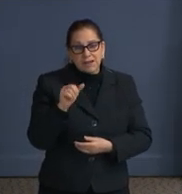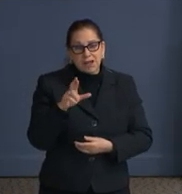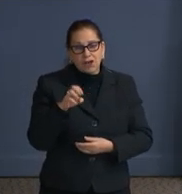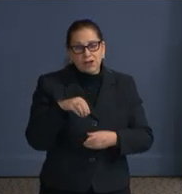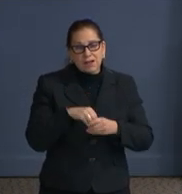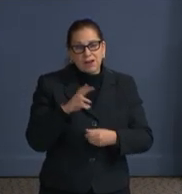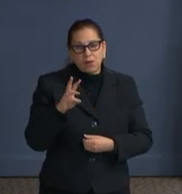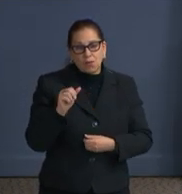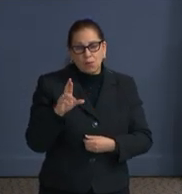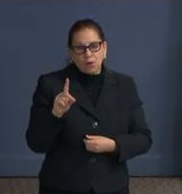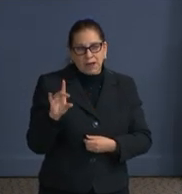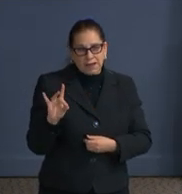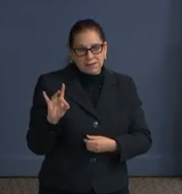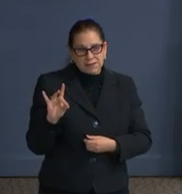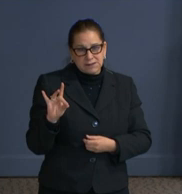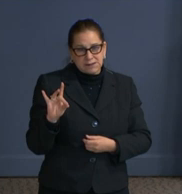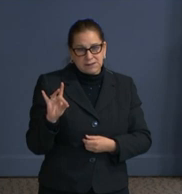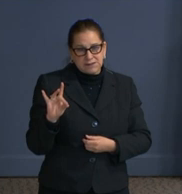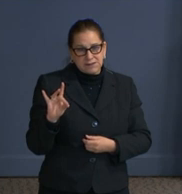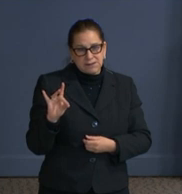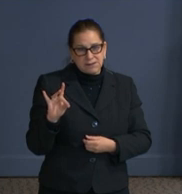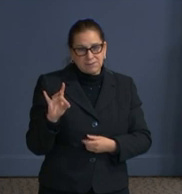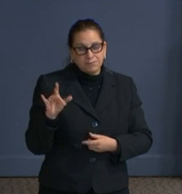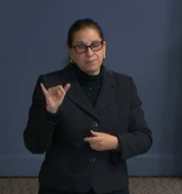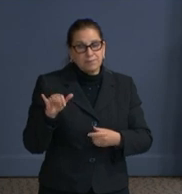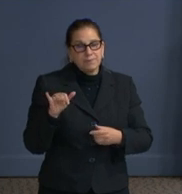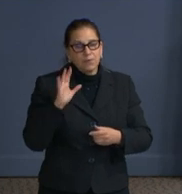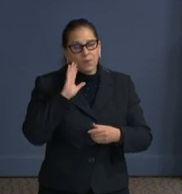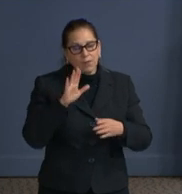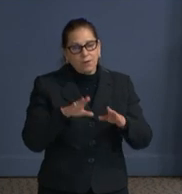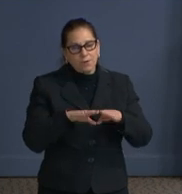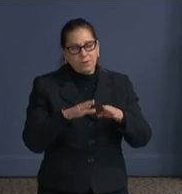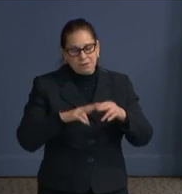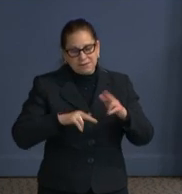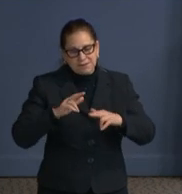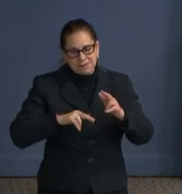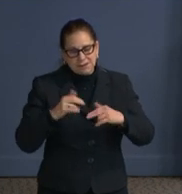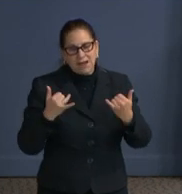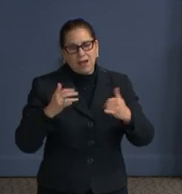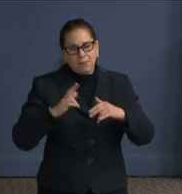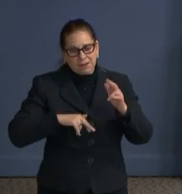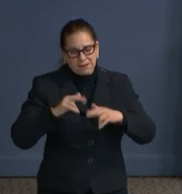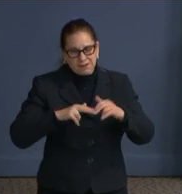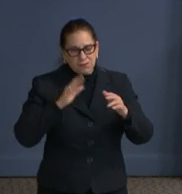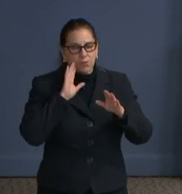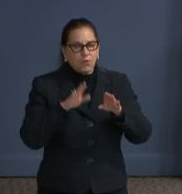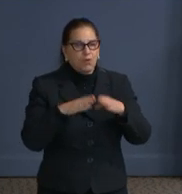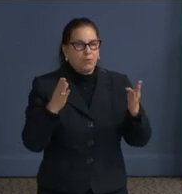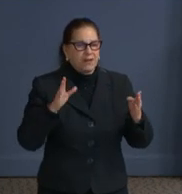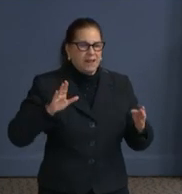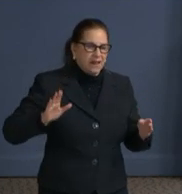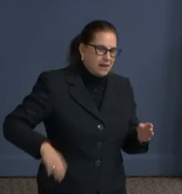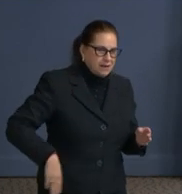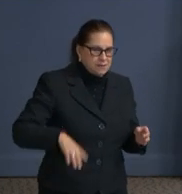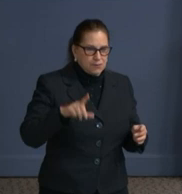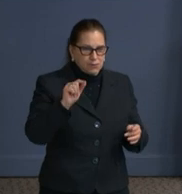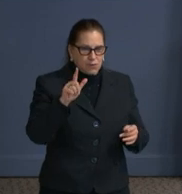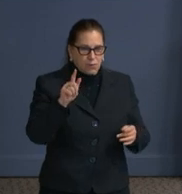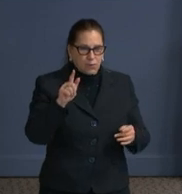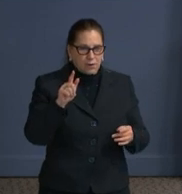The new facility will open in late 2021 and provide standard urgent outpatient services.